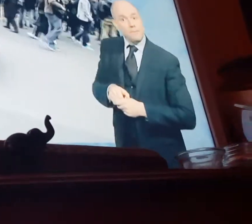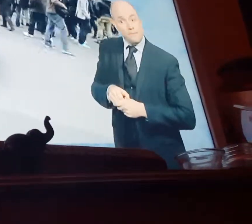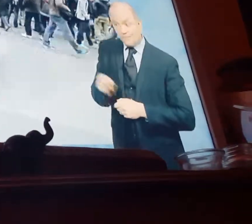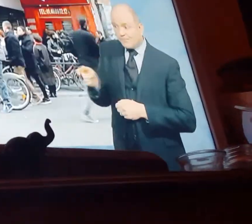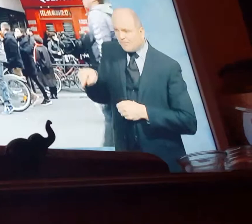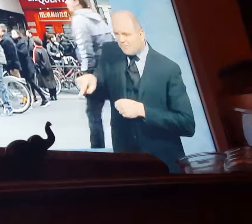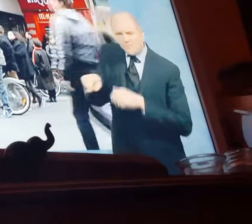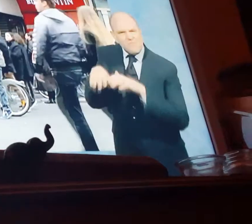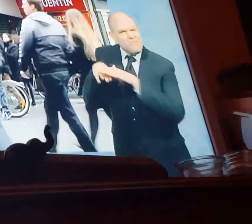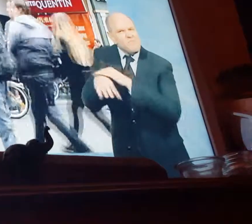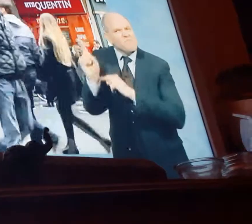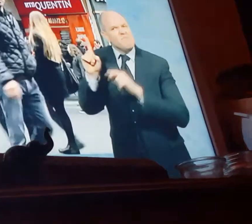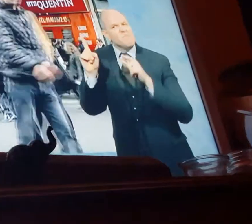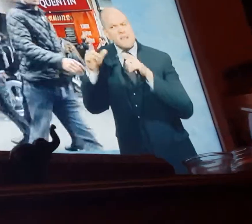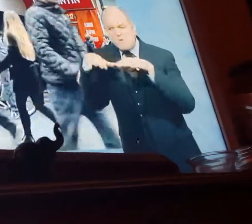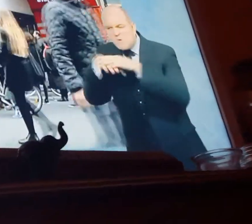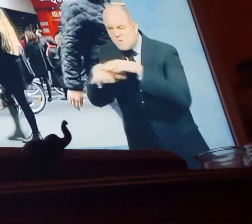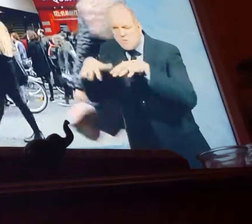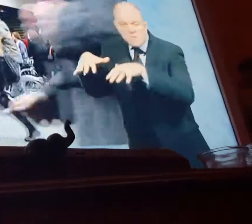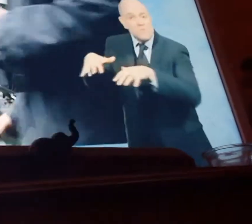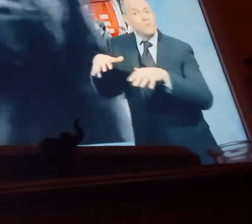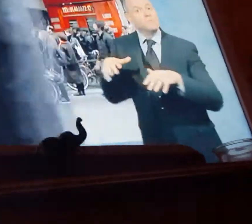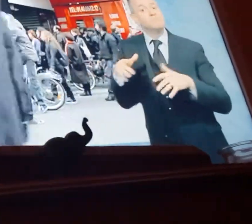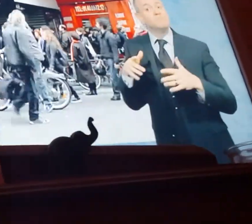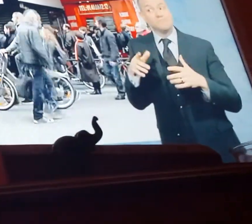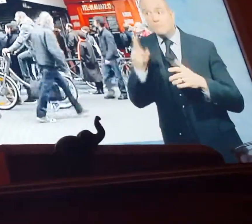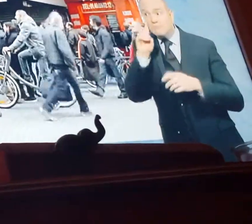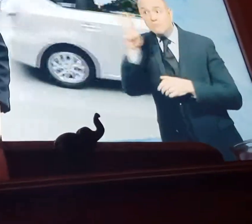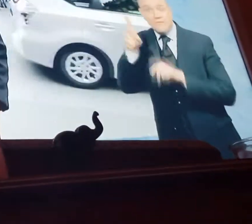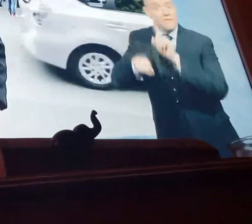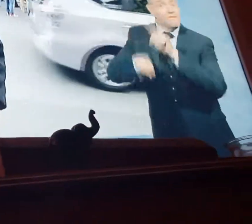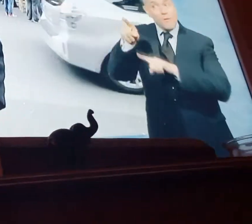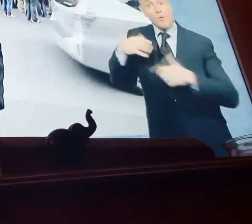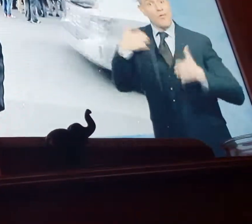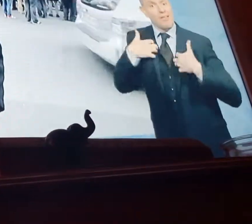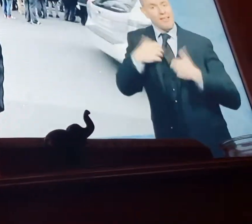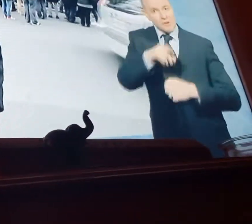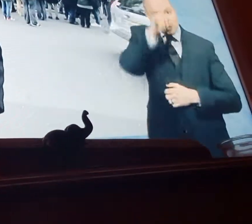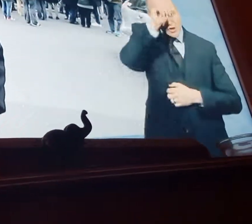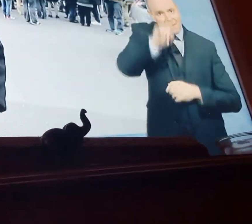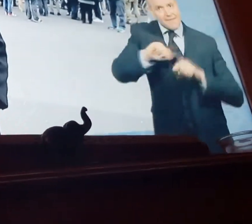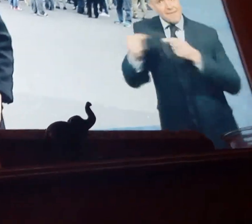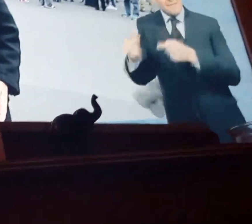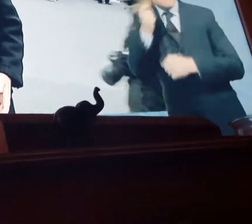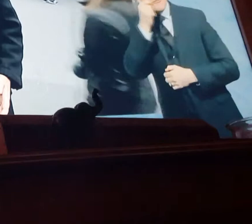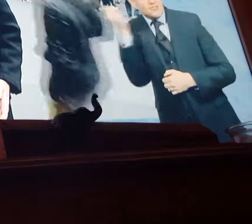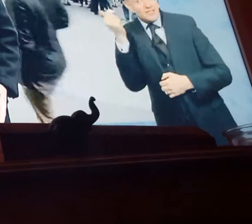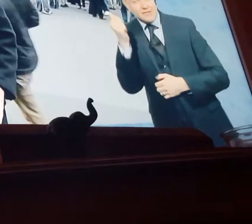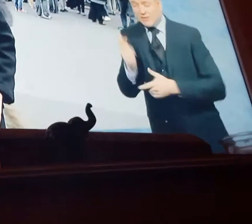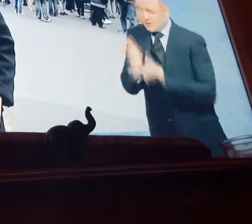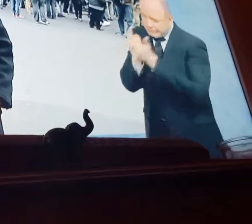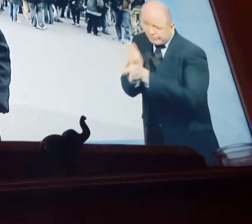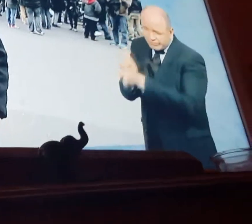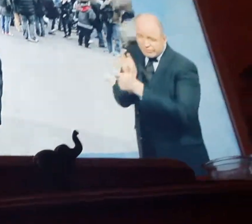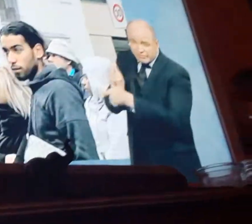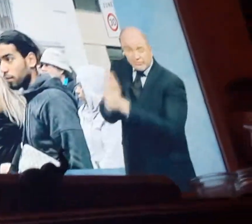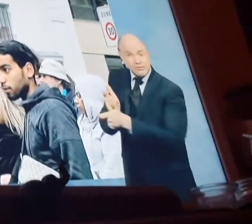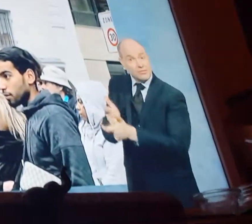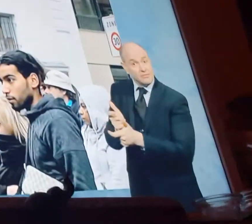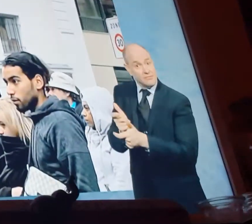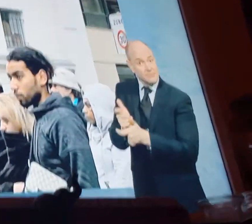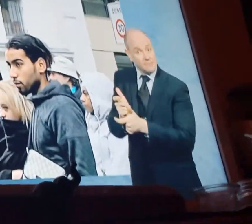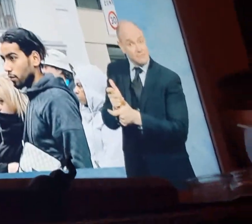France versus Germany. Lots of people outside, having fun. At the end of its 19 people flight day.